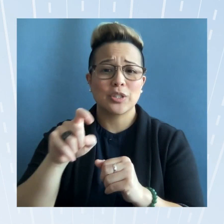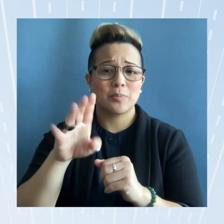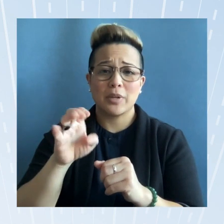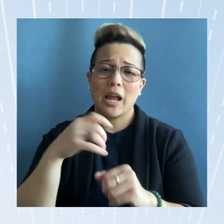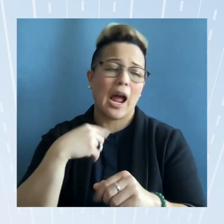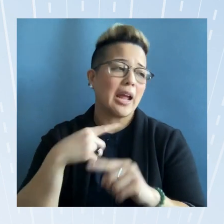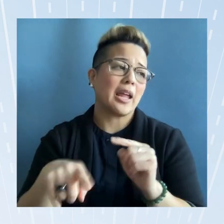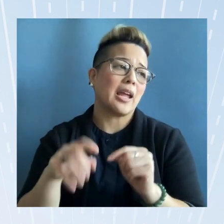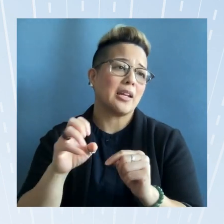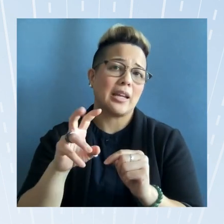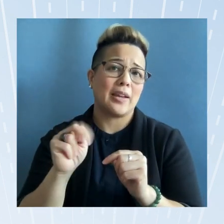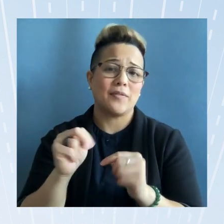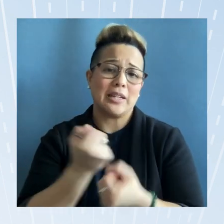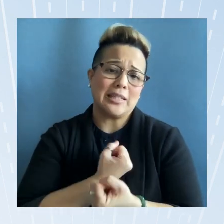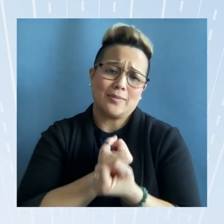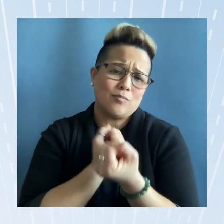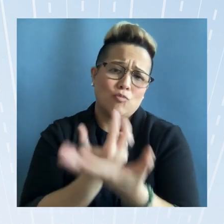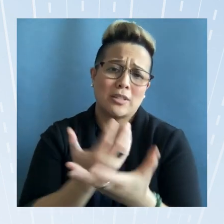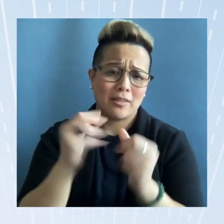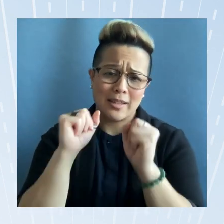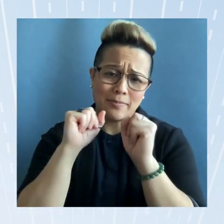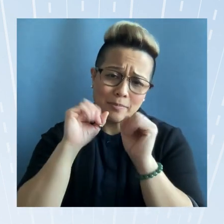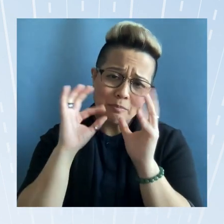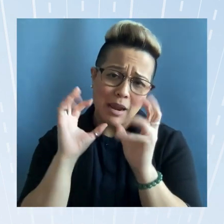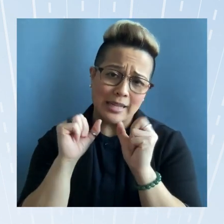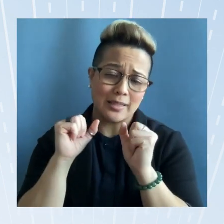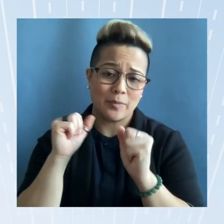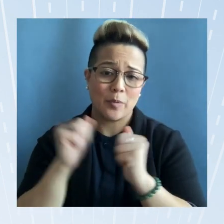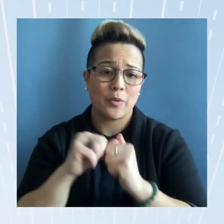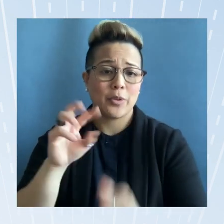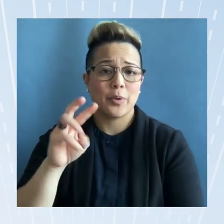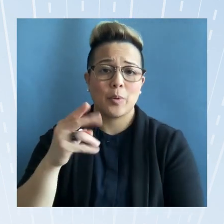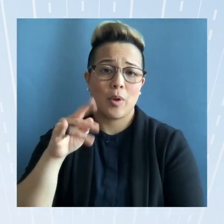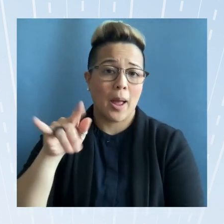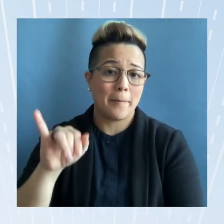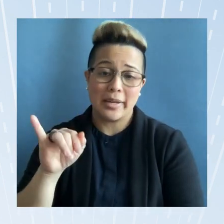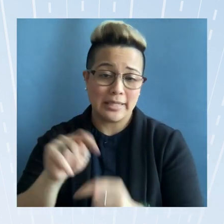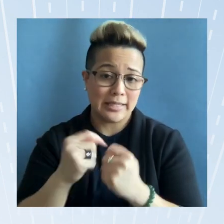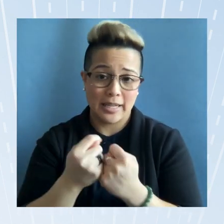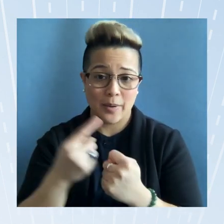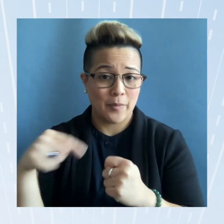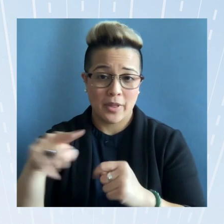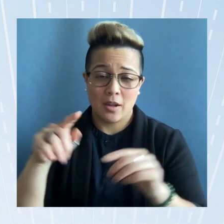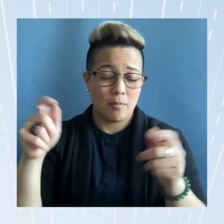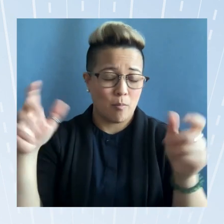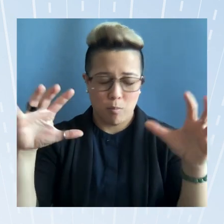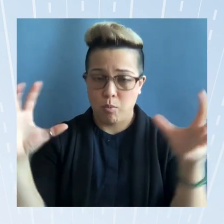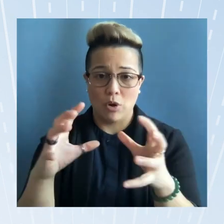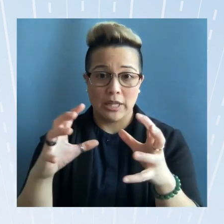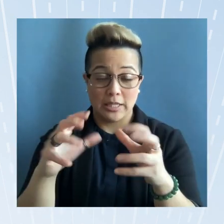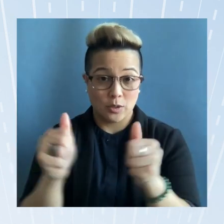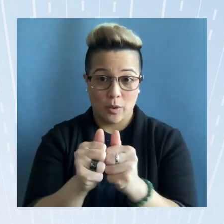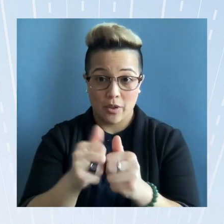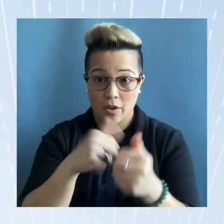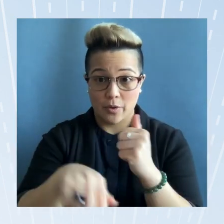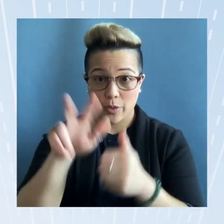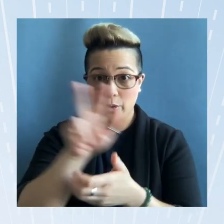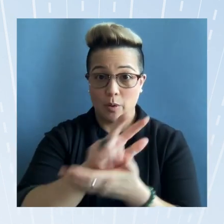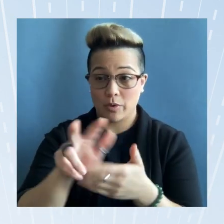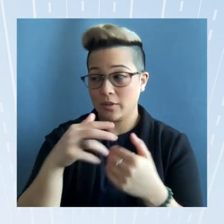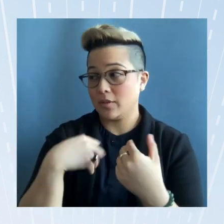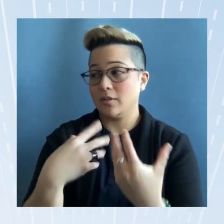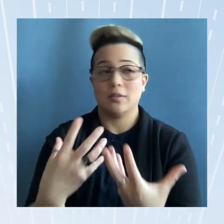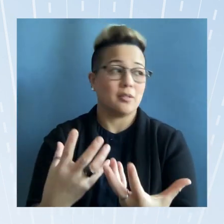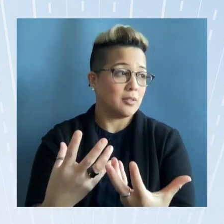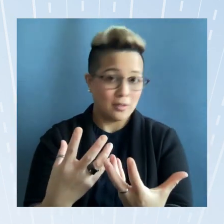even um express the amazement with the we on p team because we they pulled this together in under three weeks i feel like they